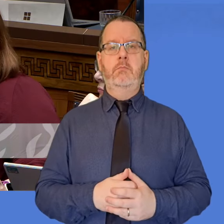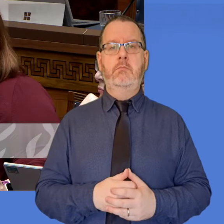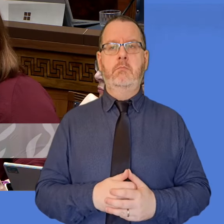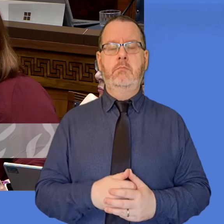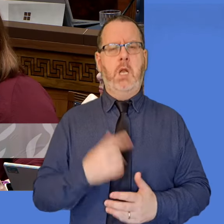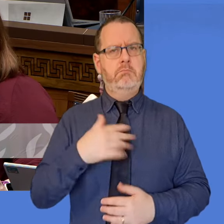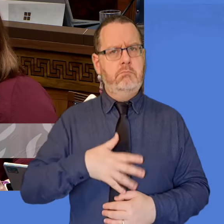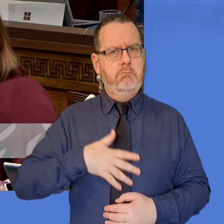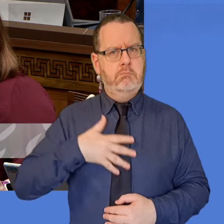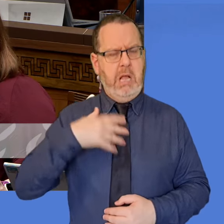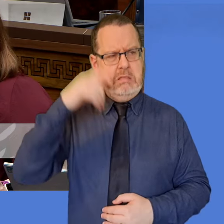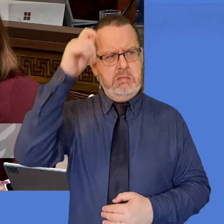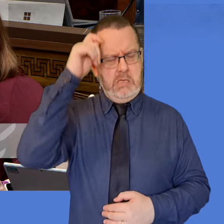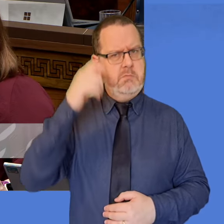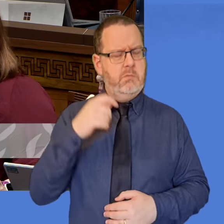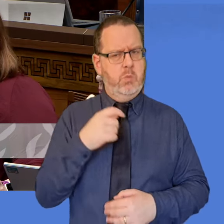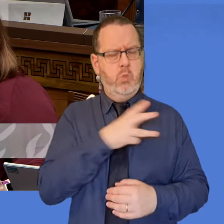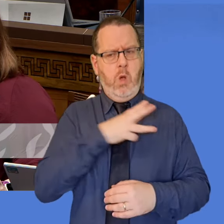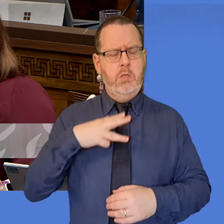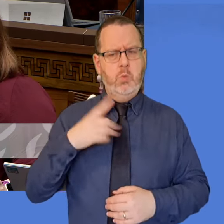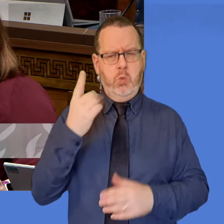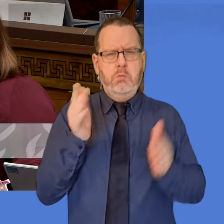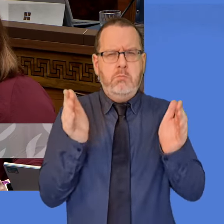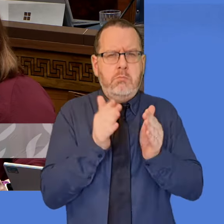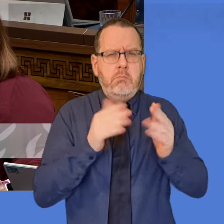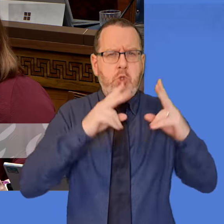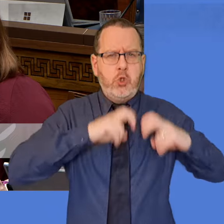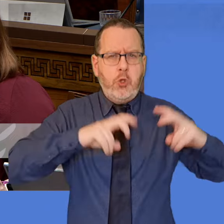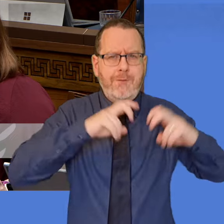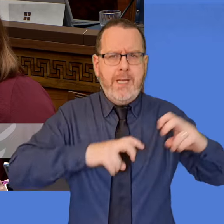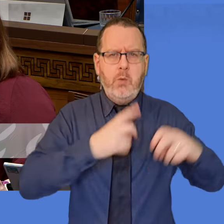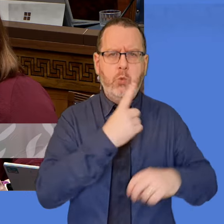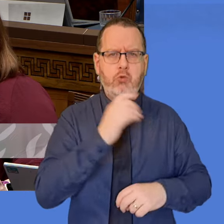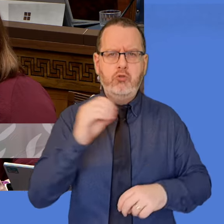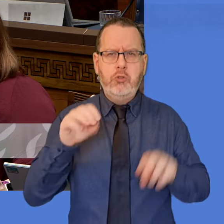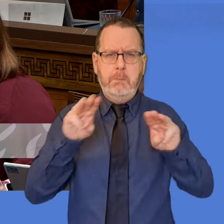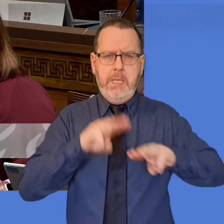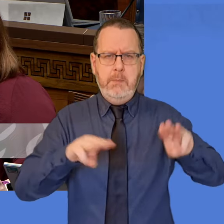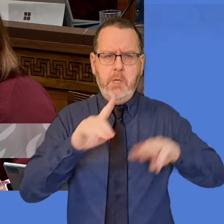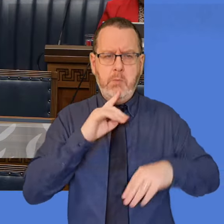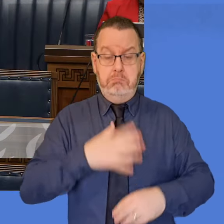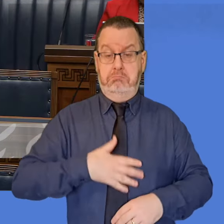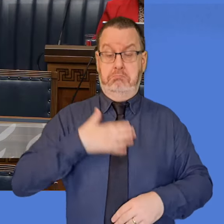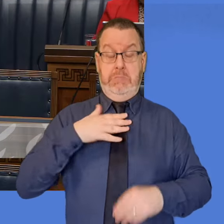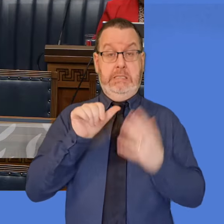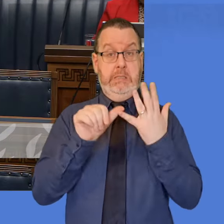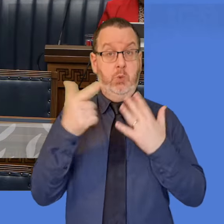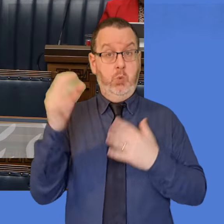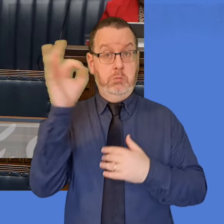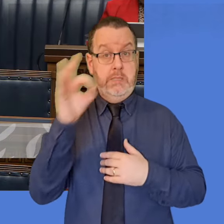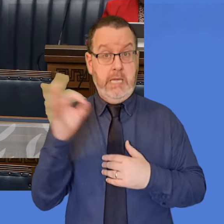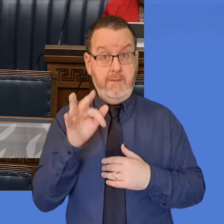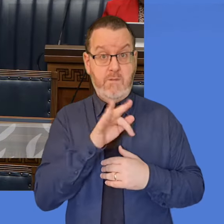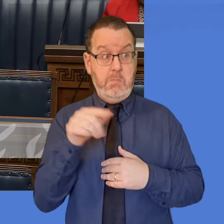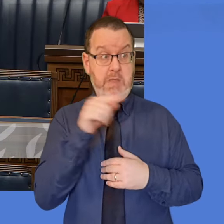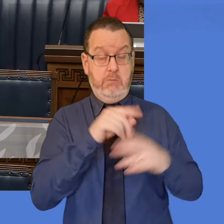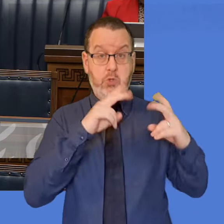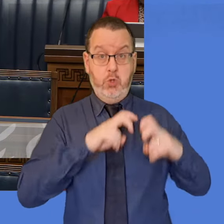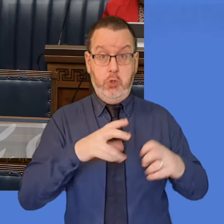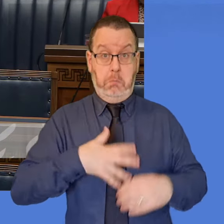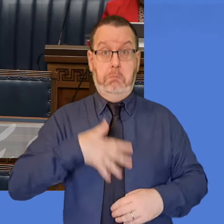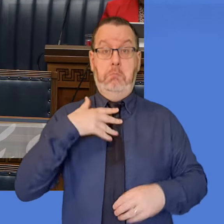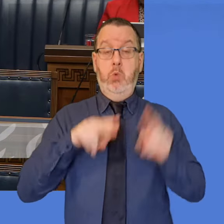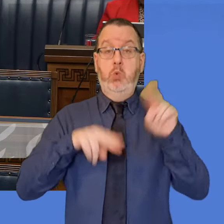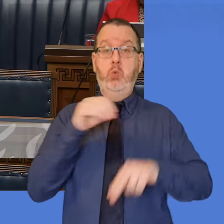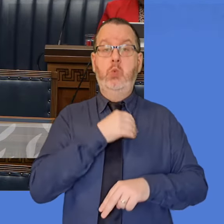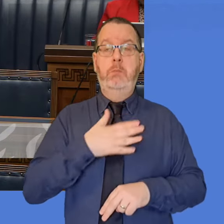I think it was maybe 100 people in Northern Ireland. I'm not sure if that's from the from the same survey, but certainly from